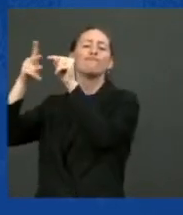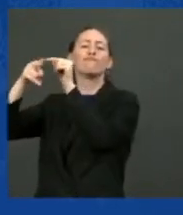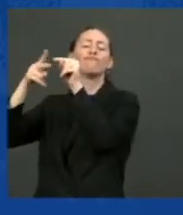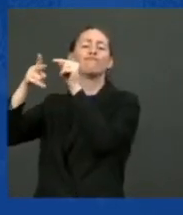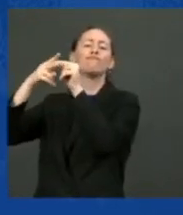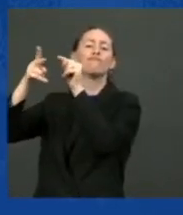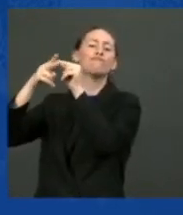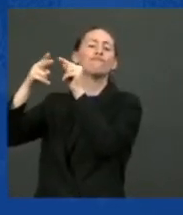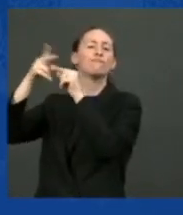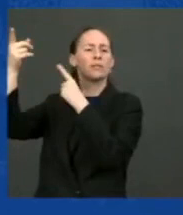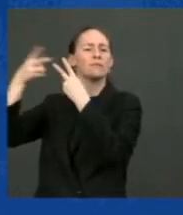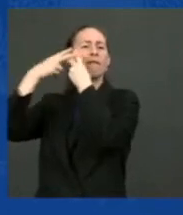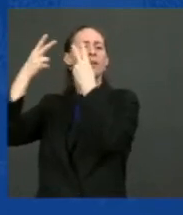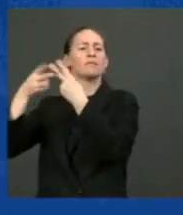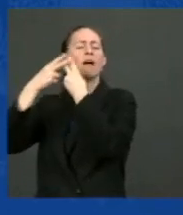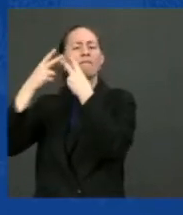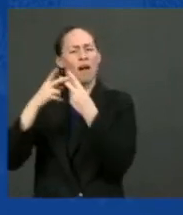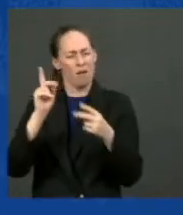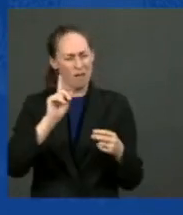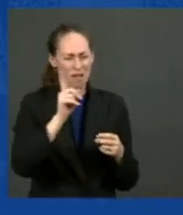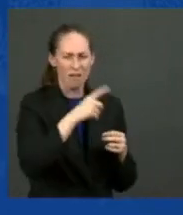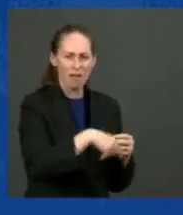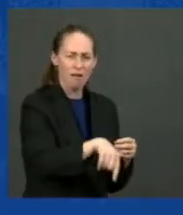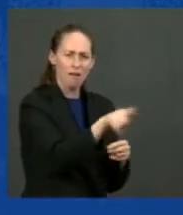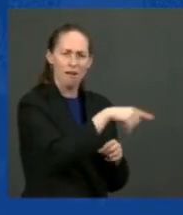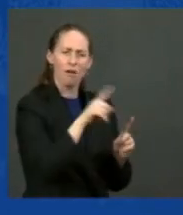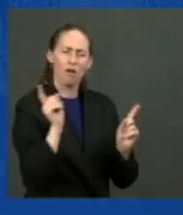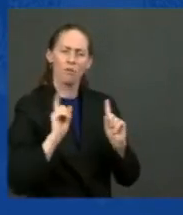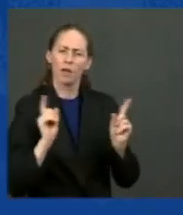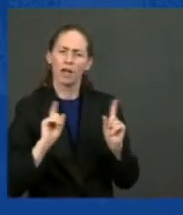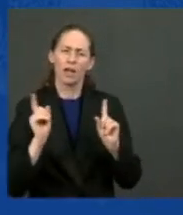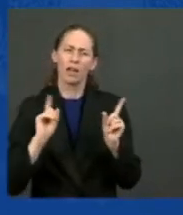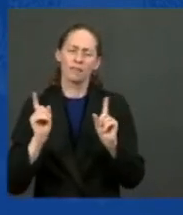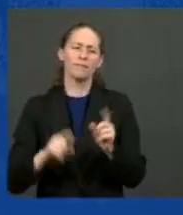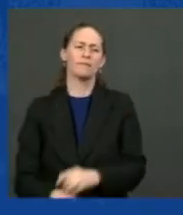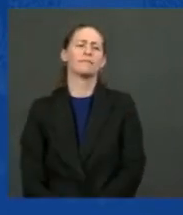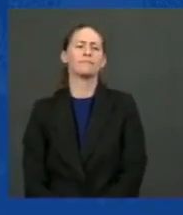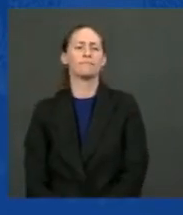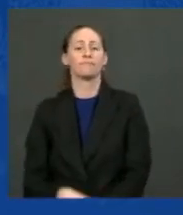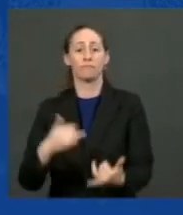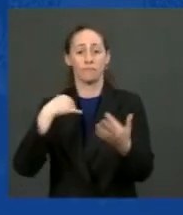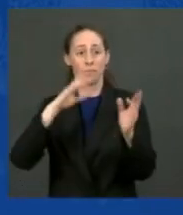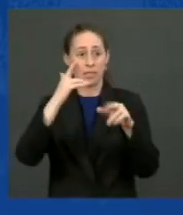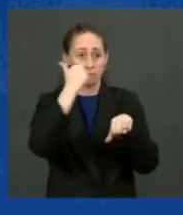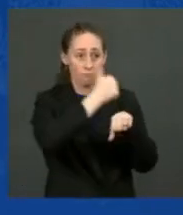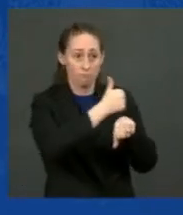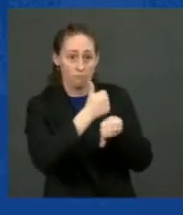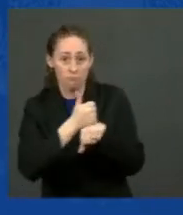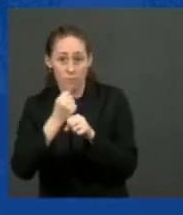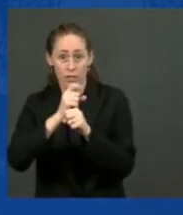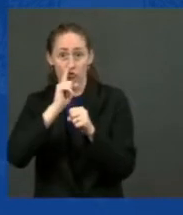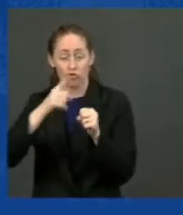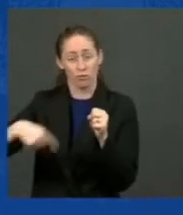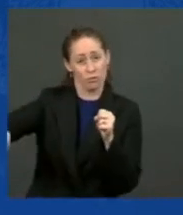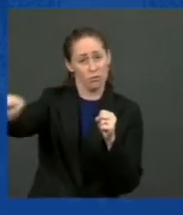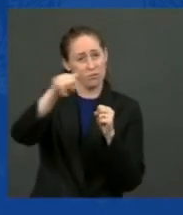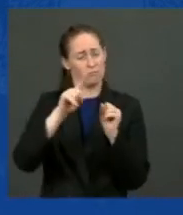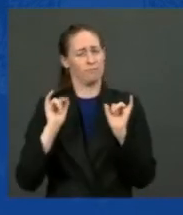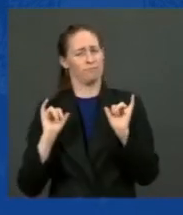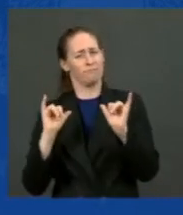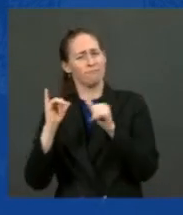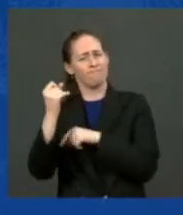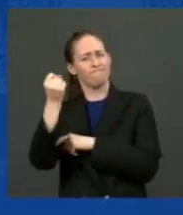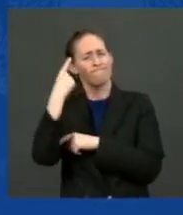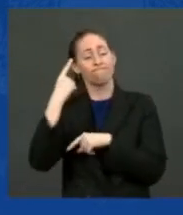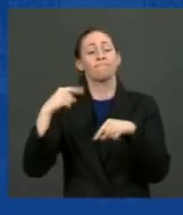You know, what it does is, now, and it's in place, and people in your state are understanding it now, instead of it